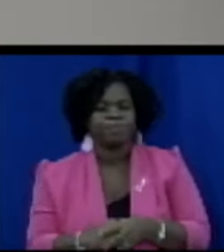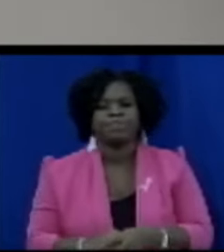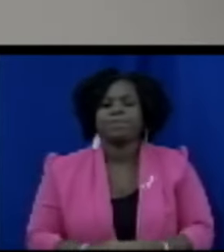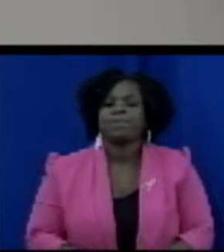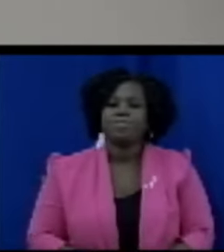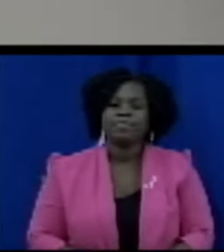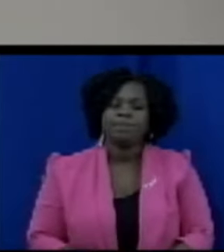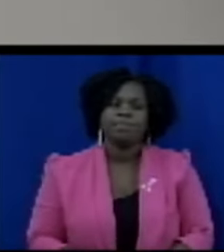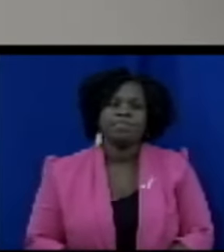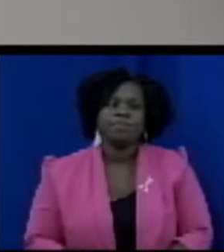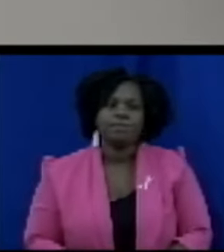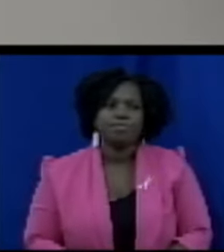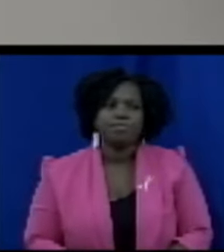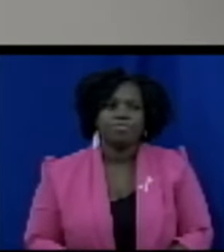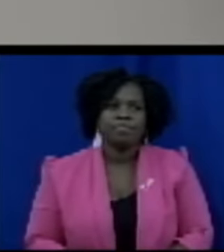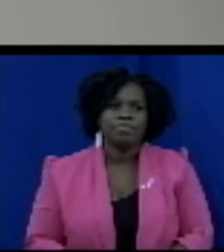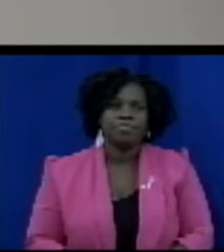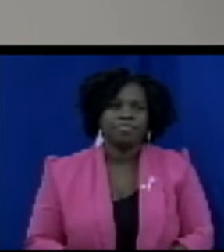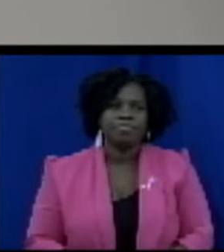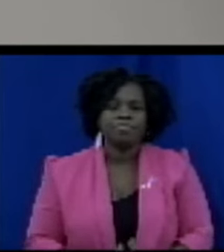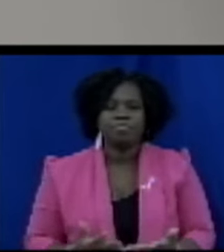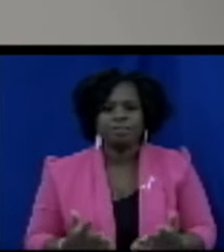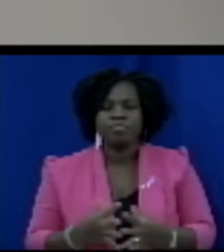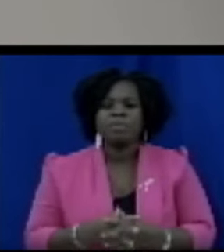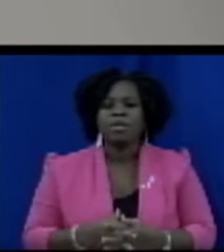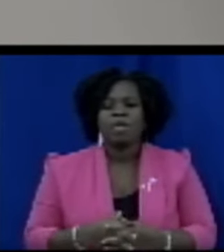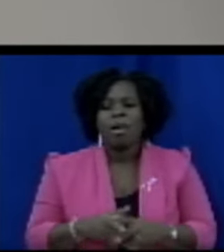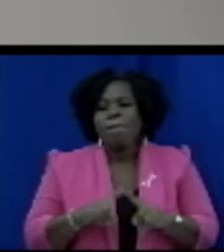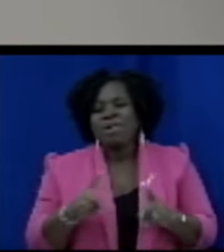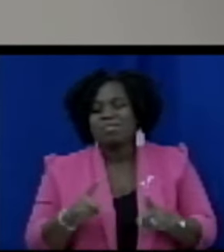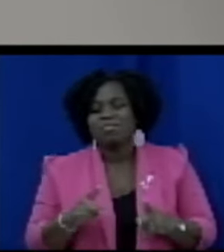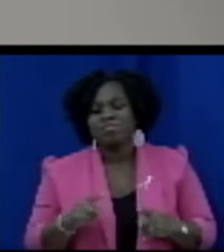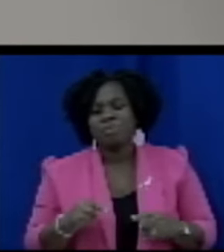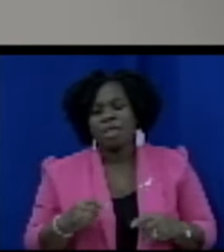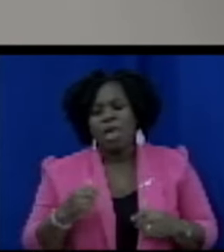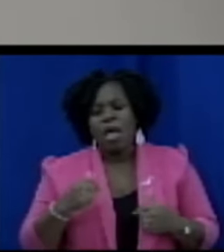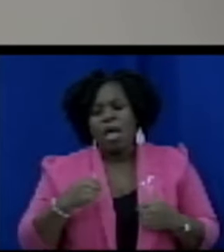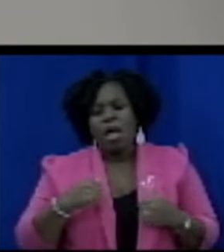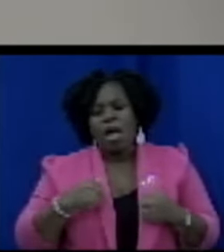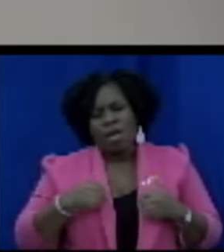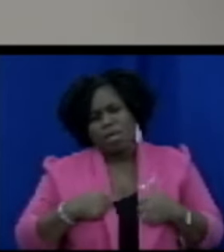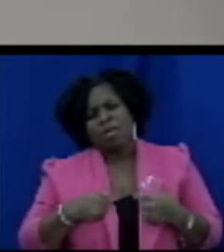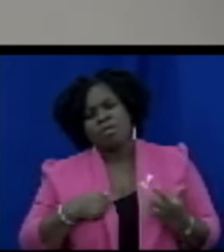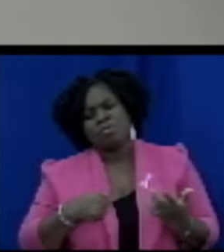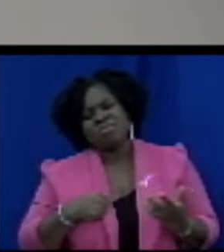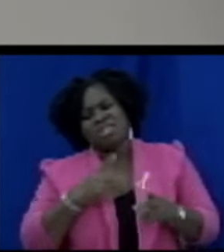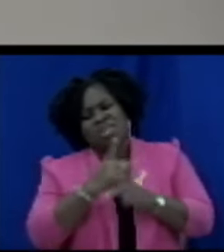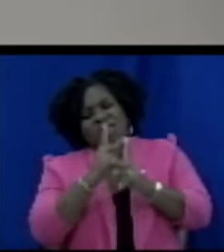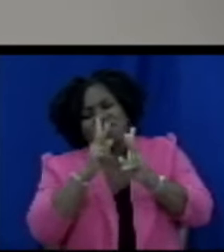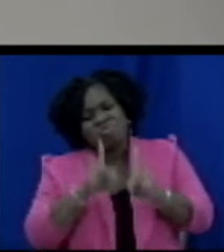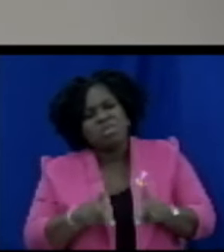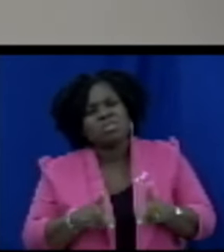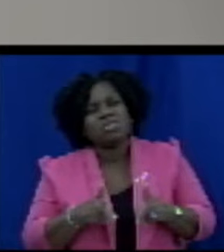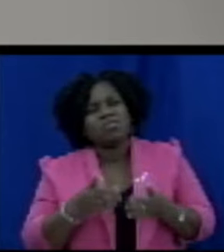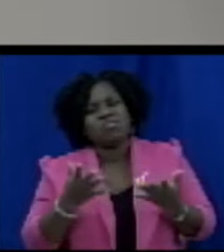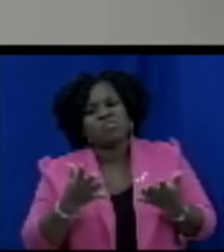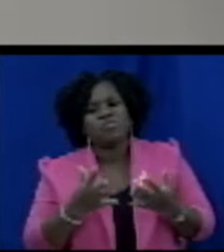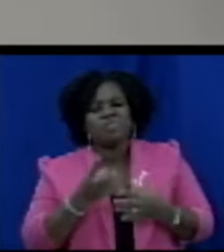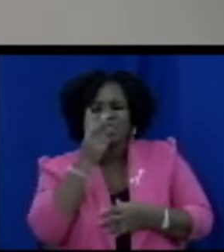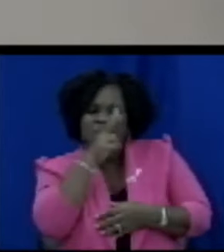I live within the boundaries of realism and pragmatism and there are certain things that one have to question